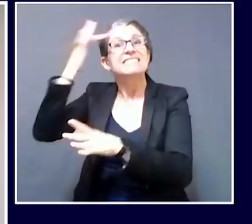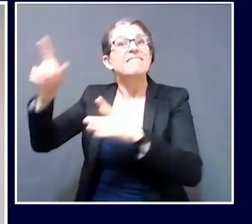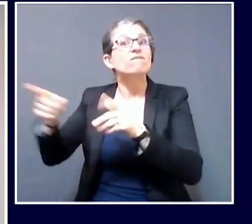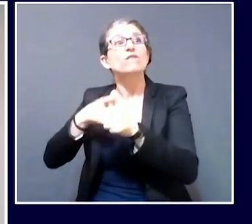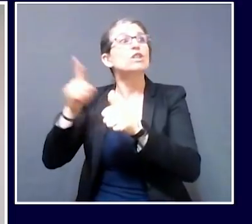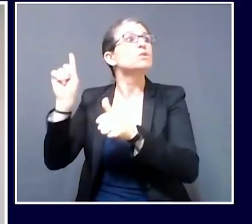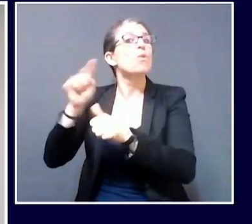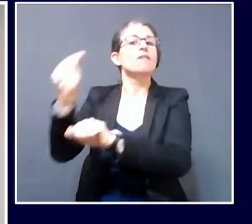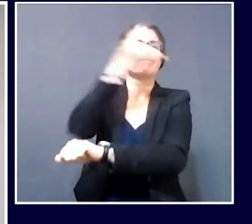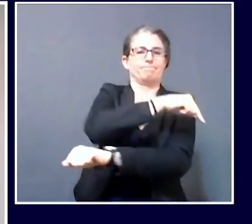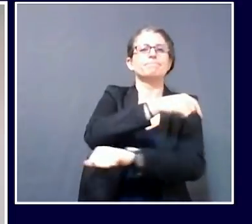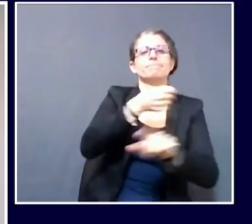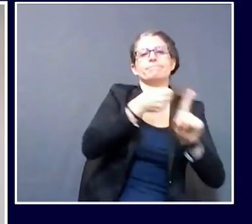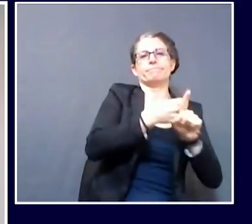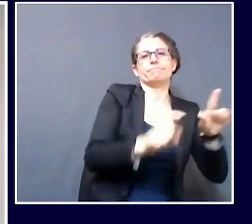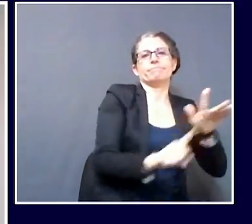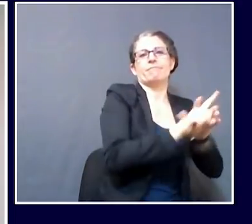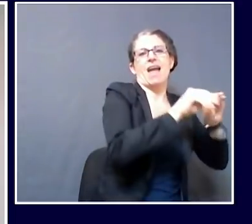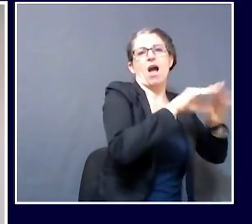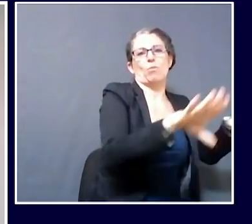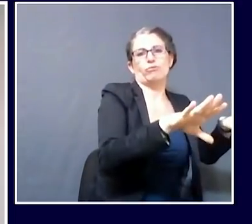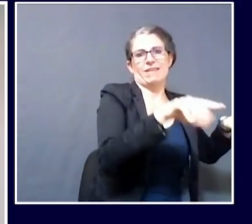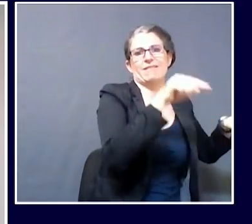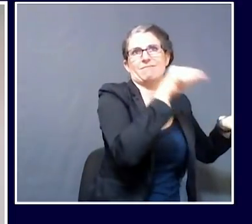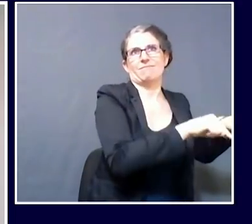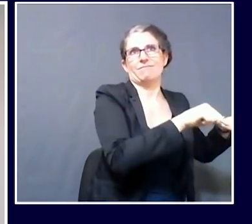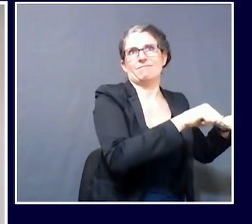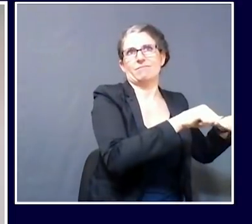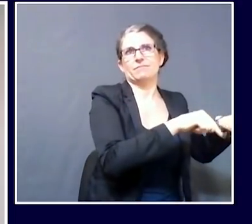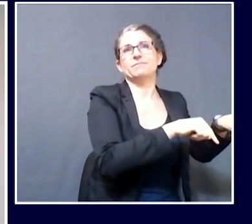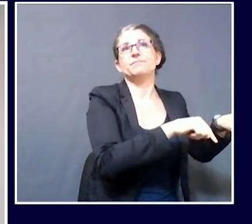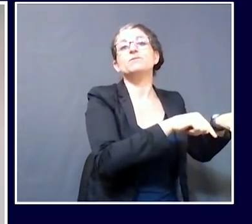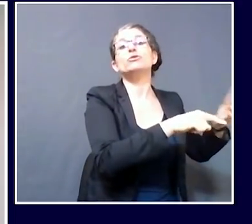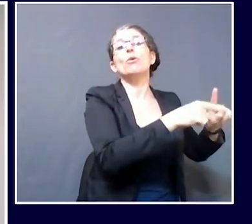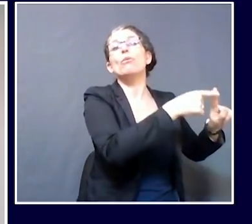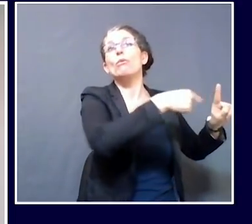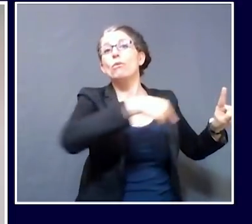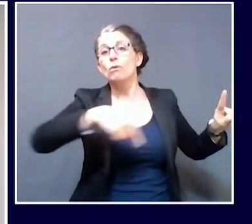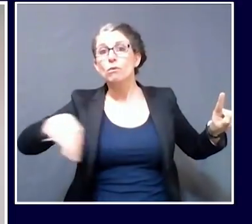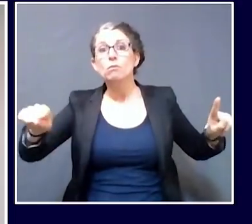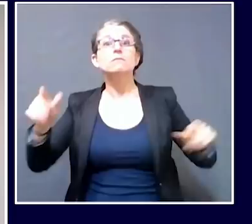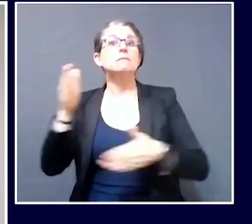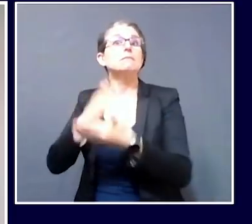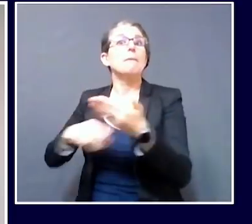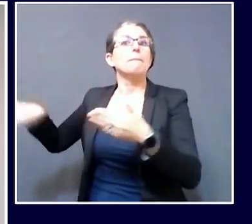coronavirus and have come out successfully on the other side, they're now marked as recovered.